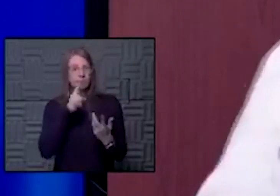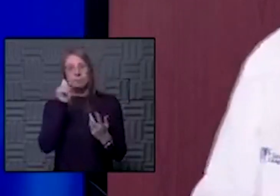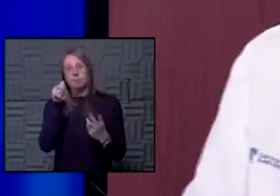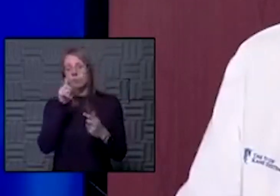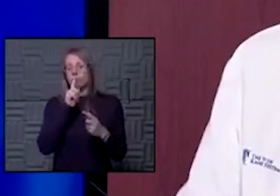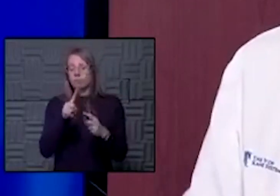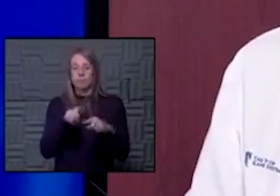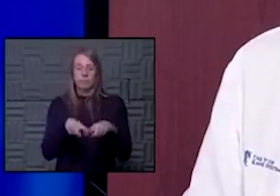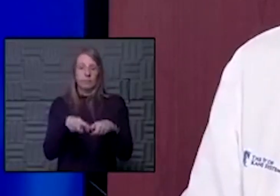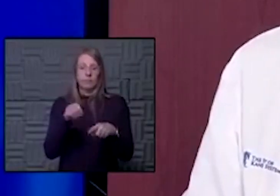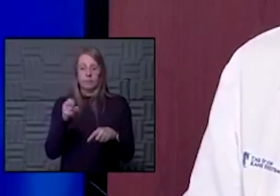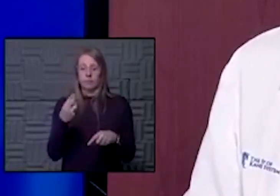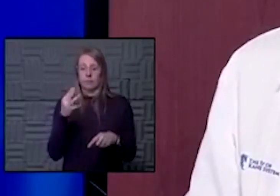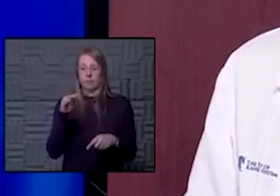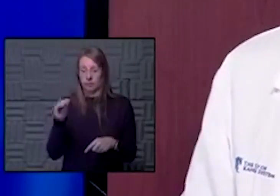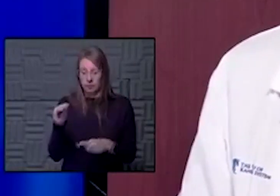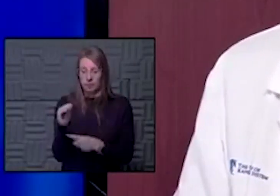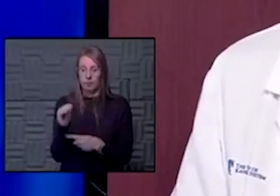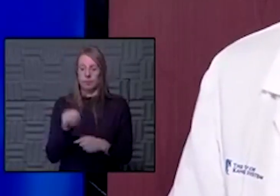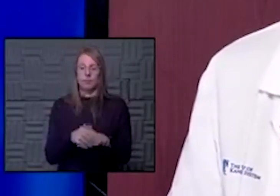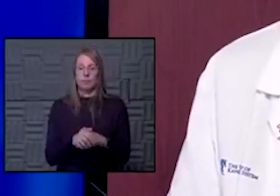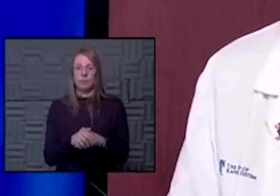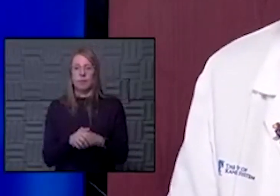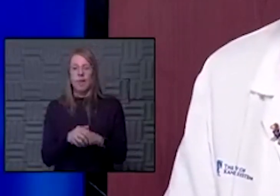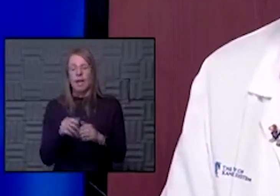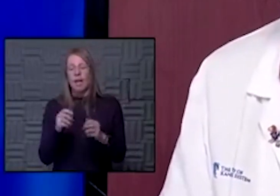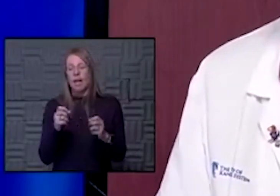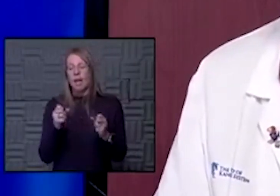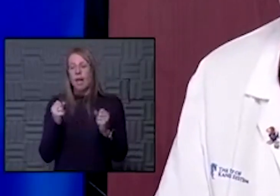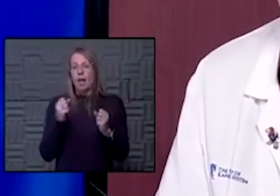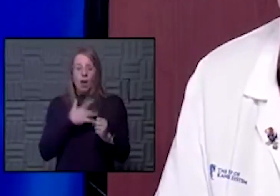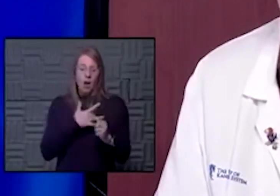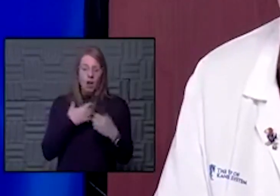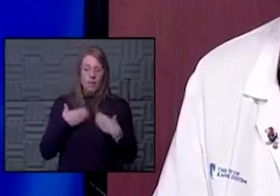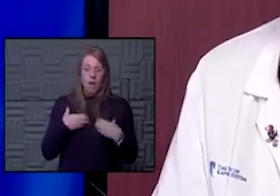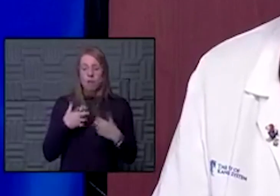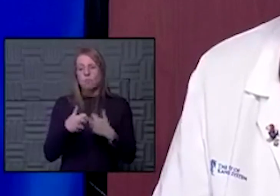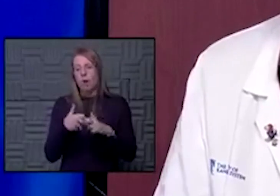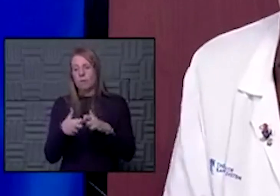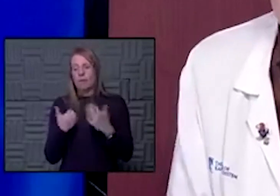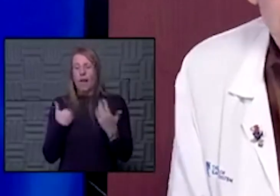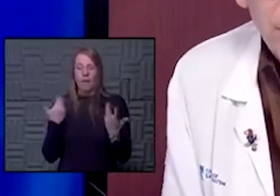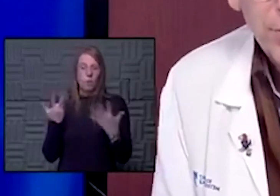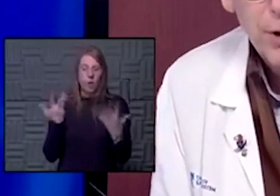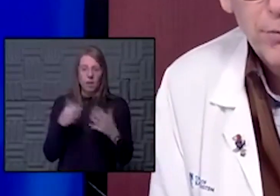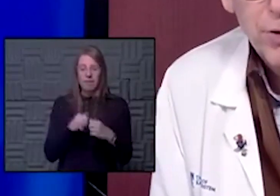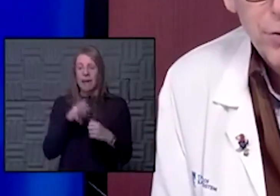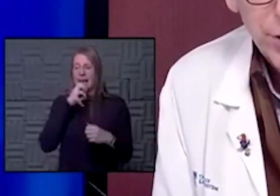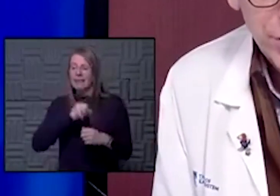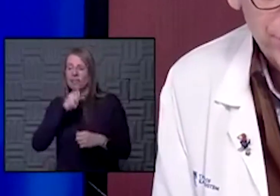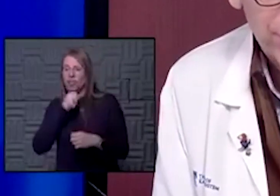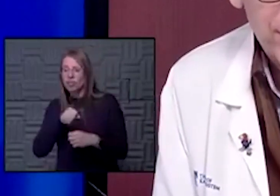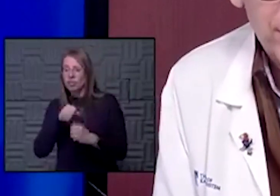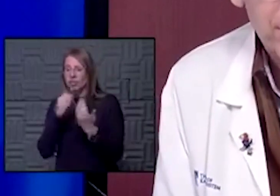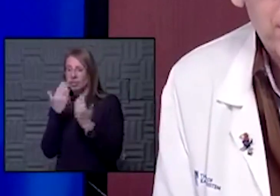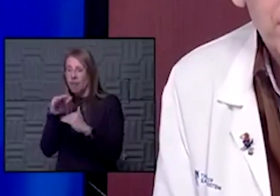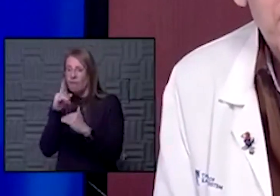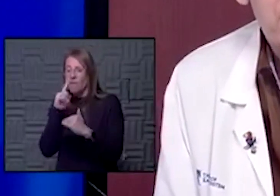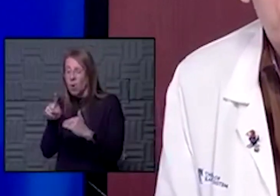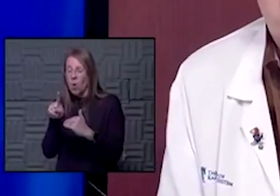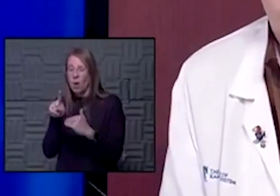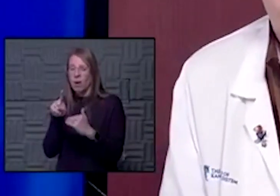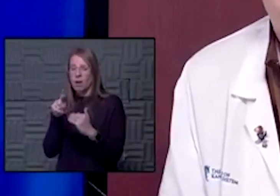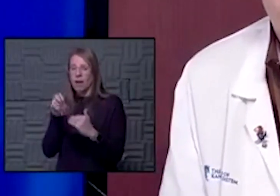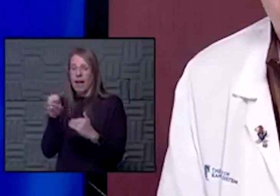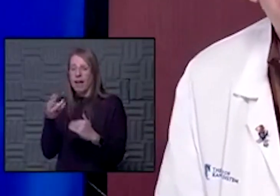of other, you've looked at how many comorbid conditions, how many other kind of heart and lung problems you have, but age is not really a restriction for ECMO.